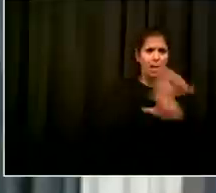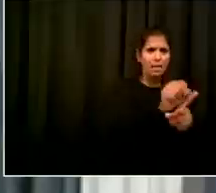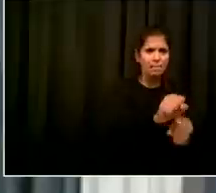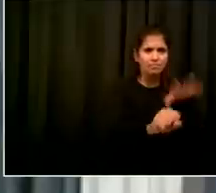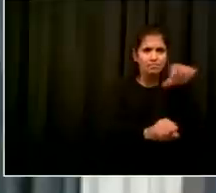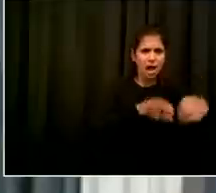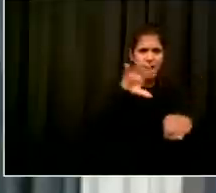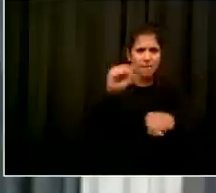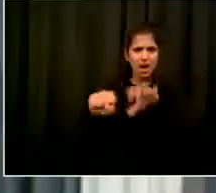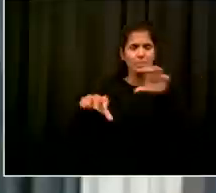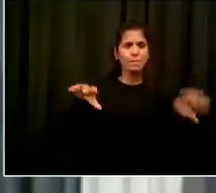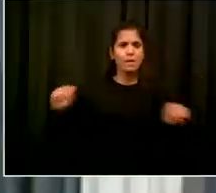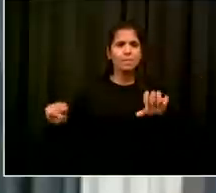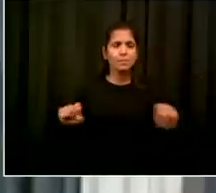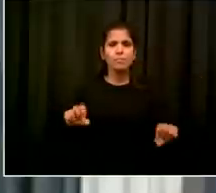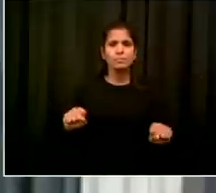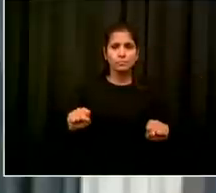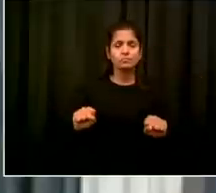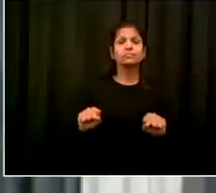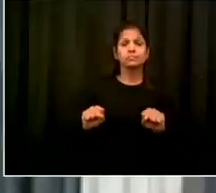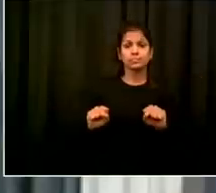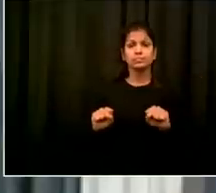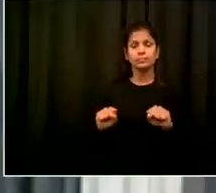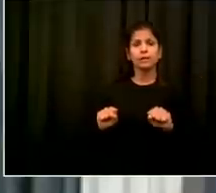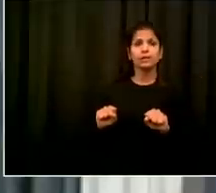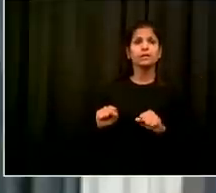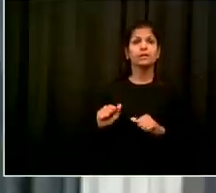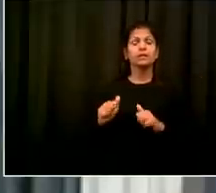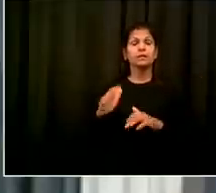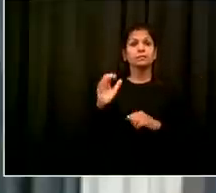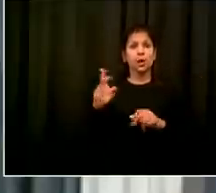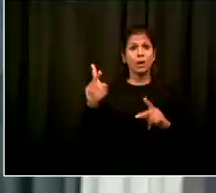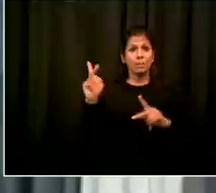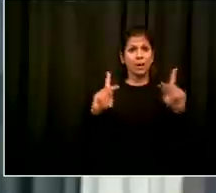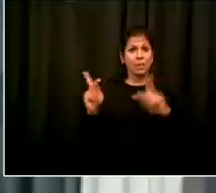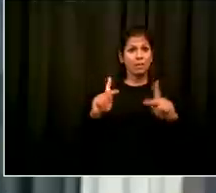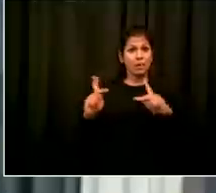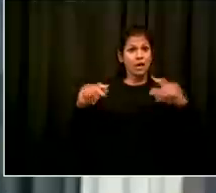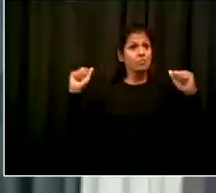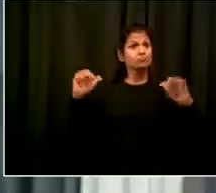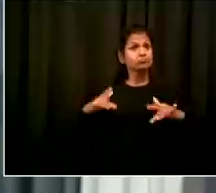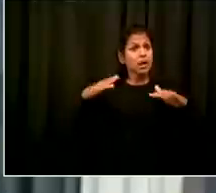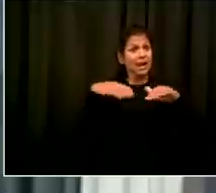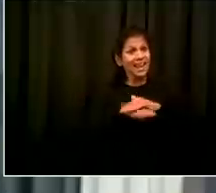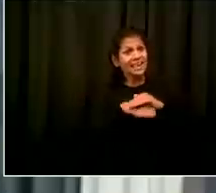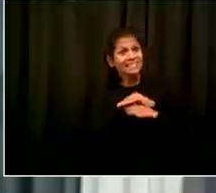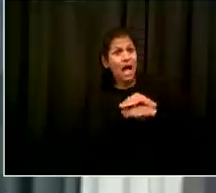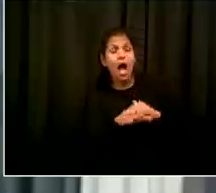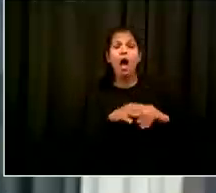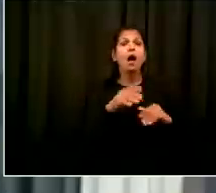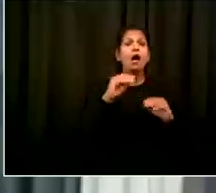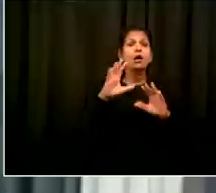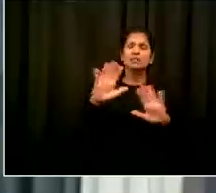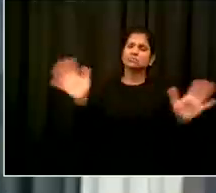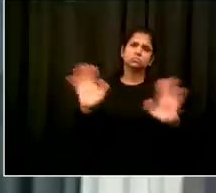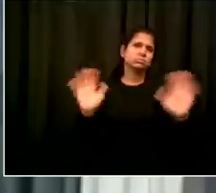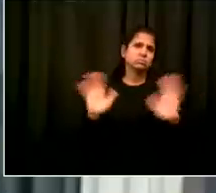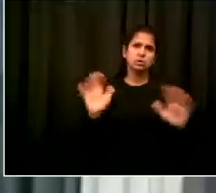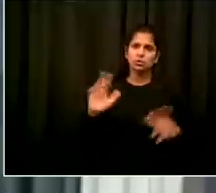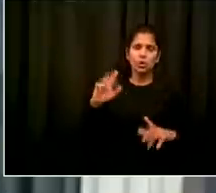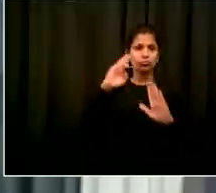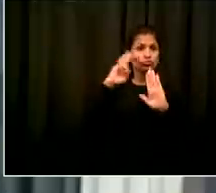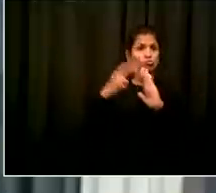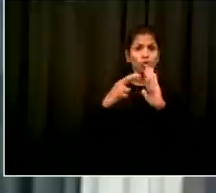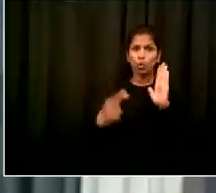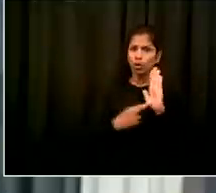and uh the rule is is simple regardless of whether it's a wedding or some other uh large